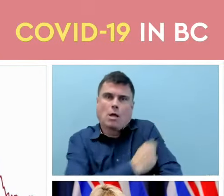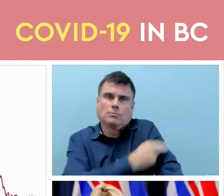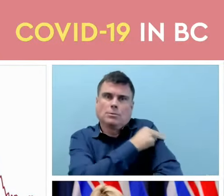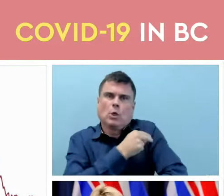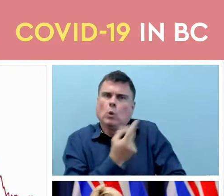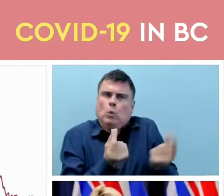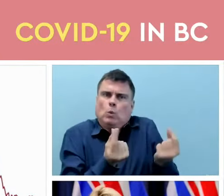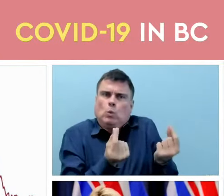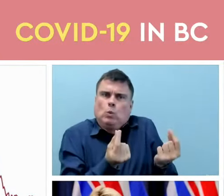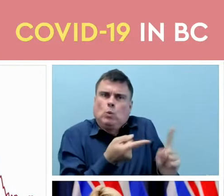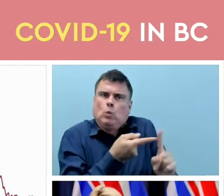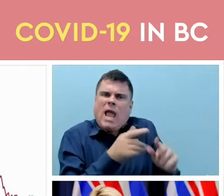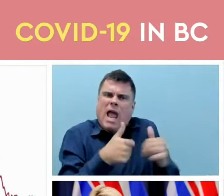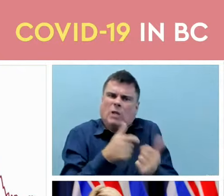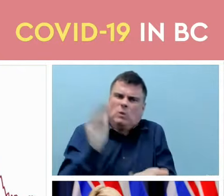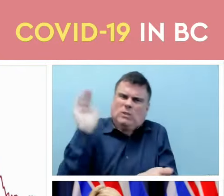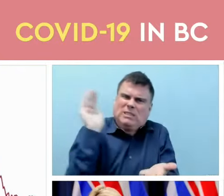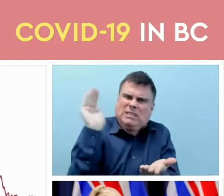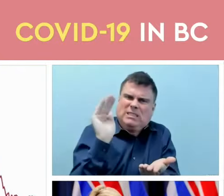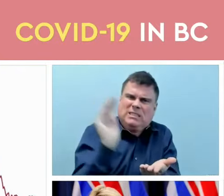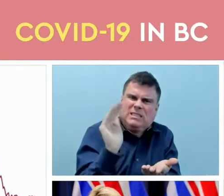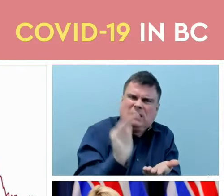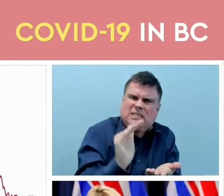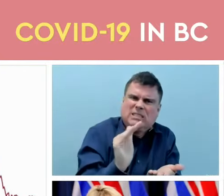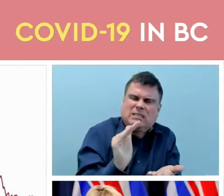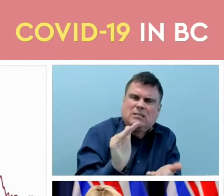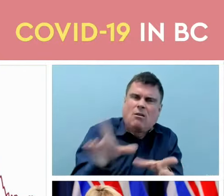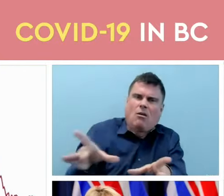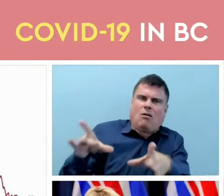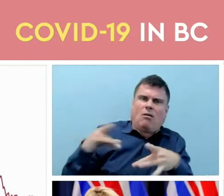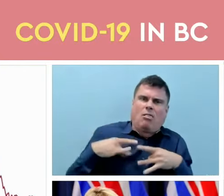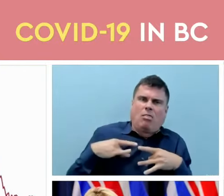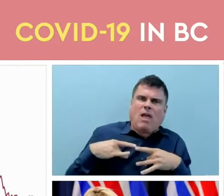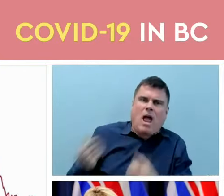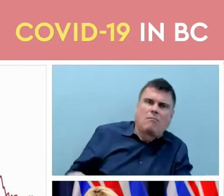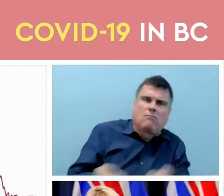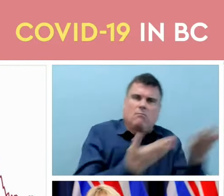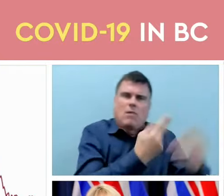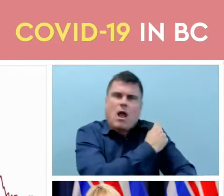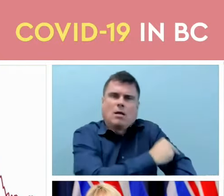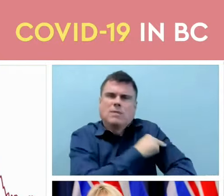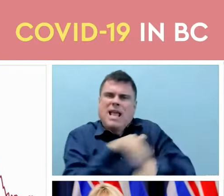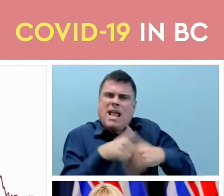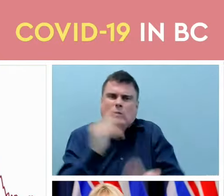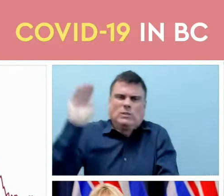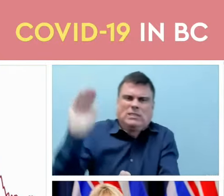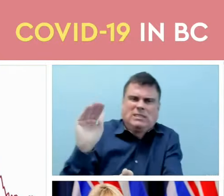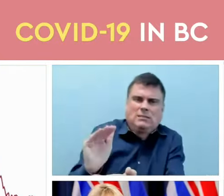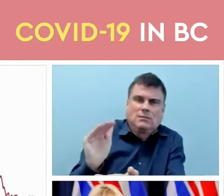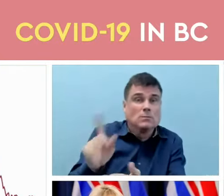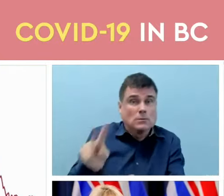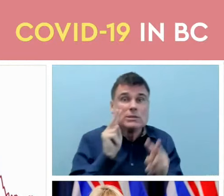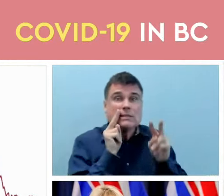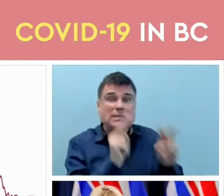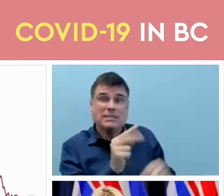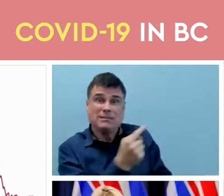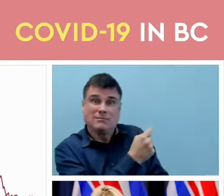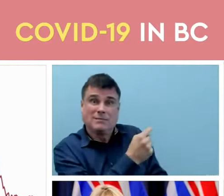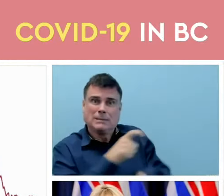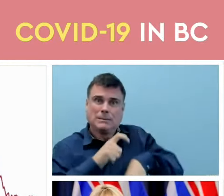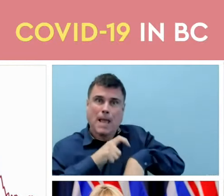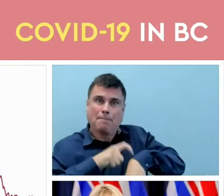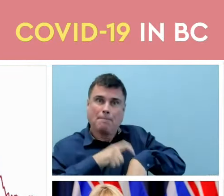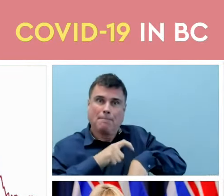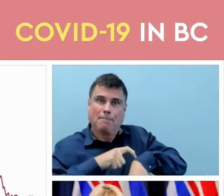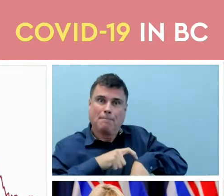prevent them from having that severe illness. We can see over time that it is our elders and seniors who are